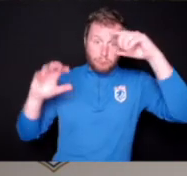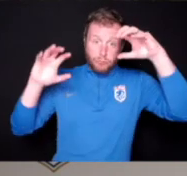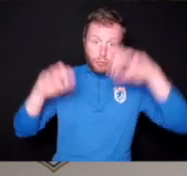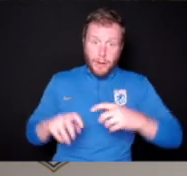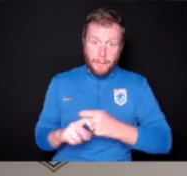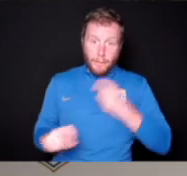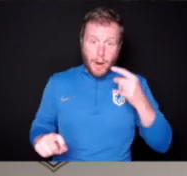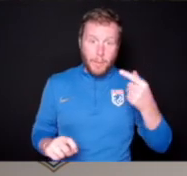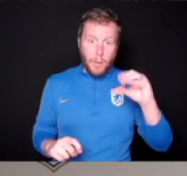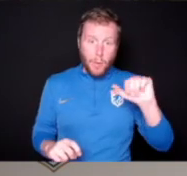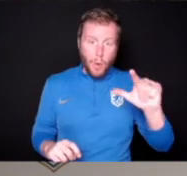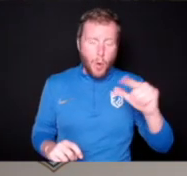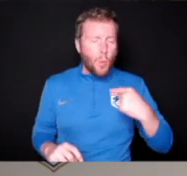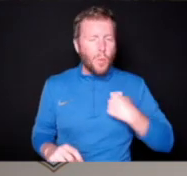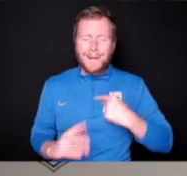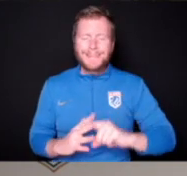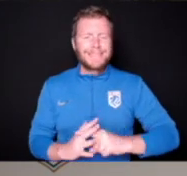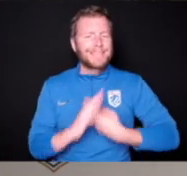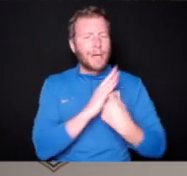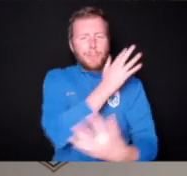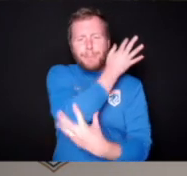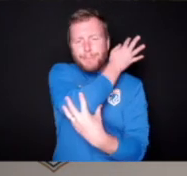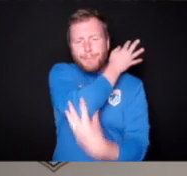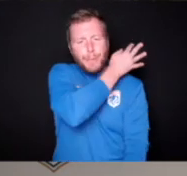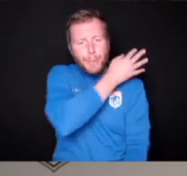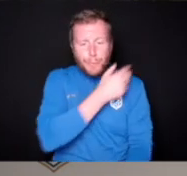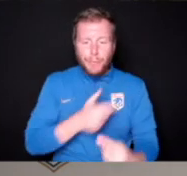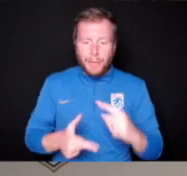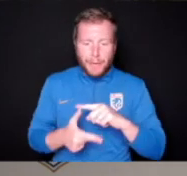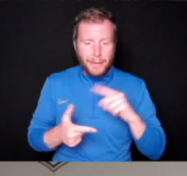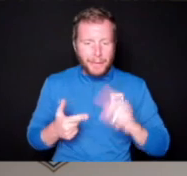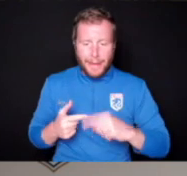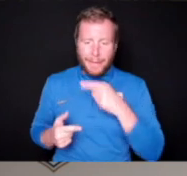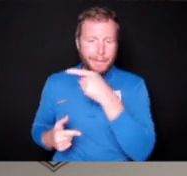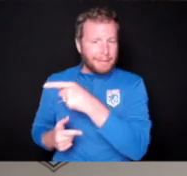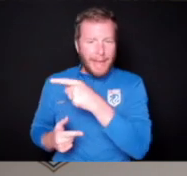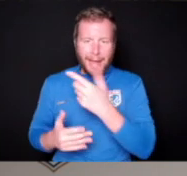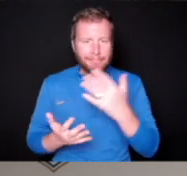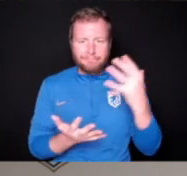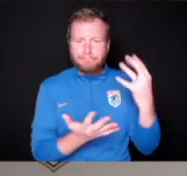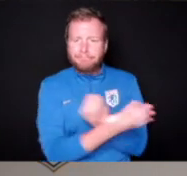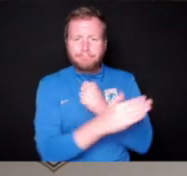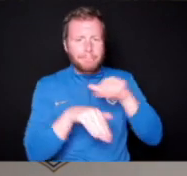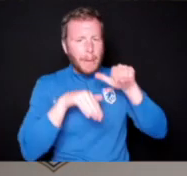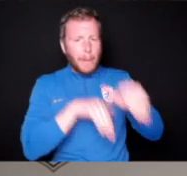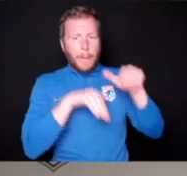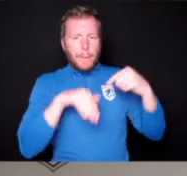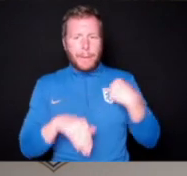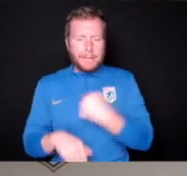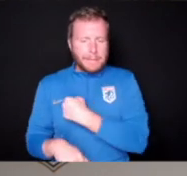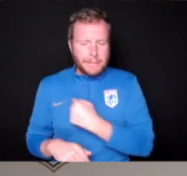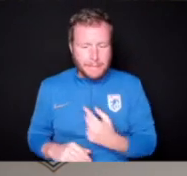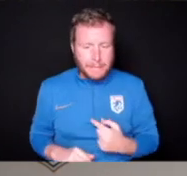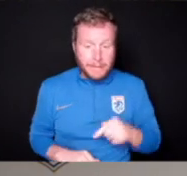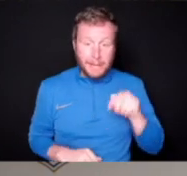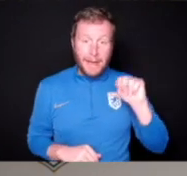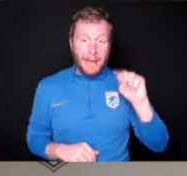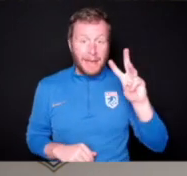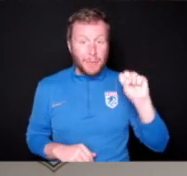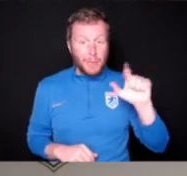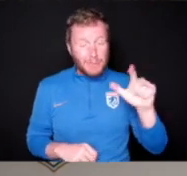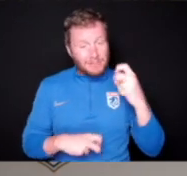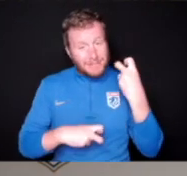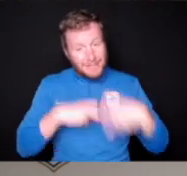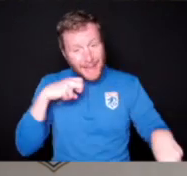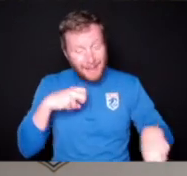started really poorly. And we got punished. And this league is... is tough. And that happens.